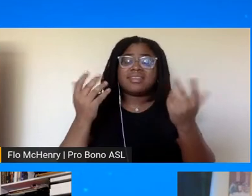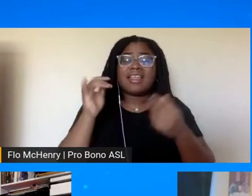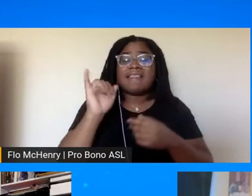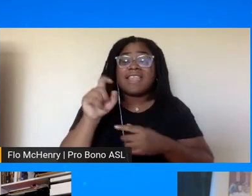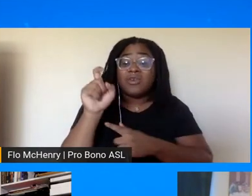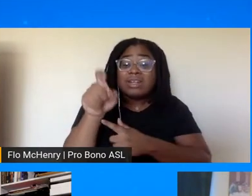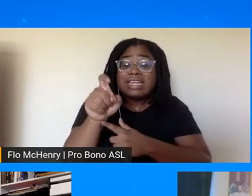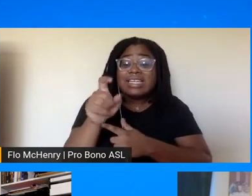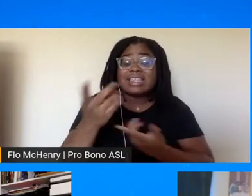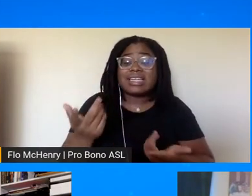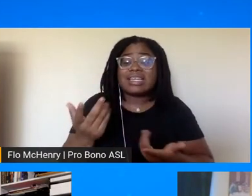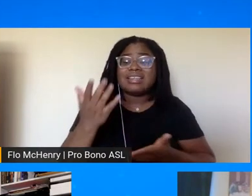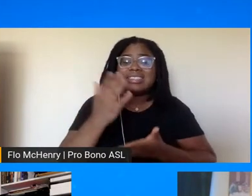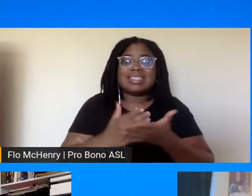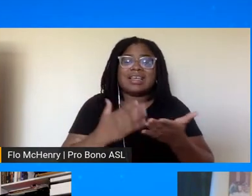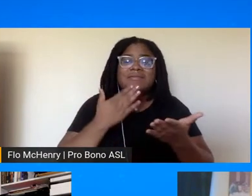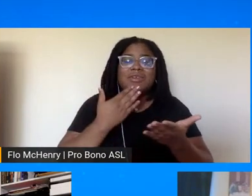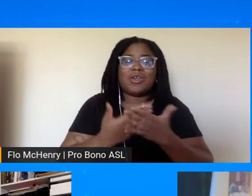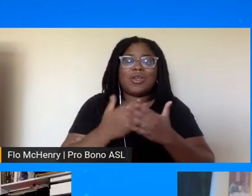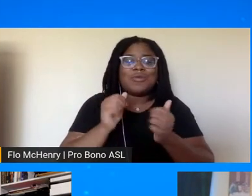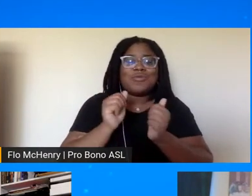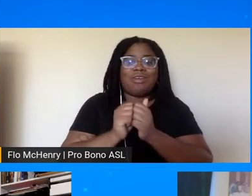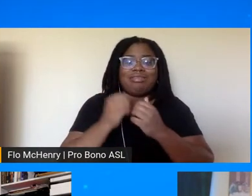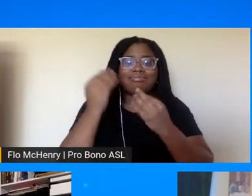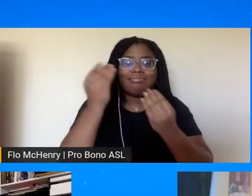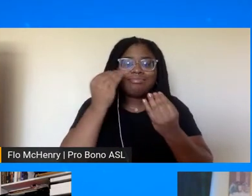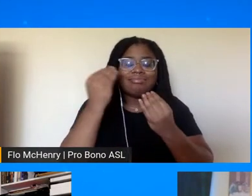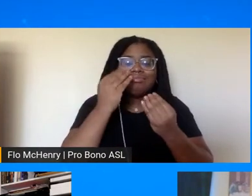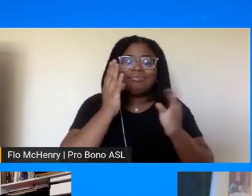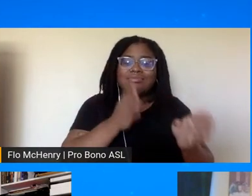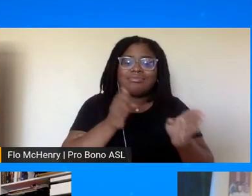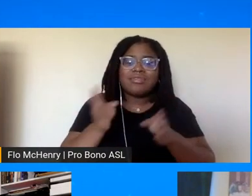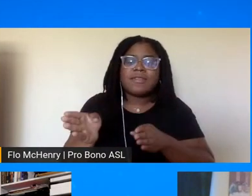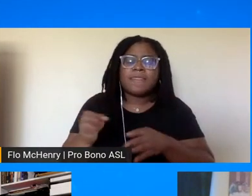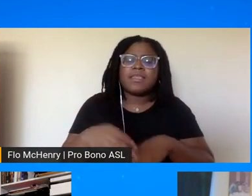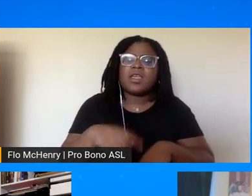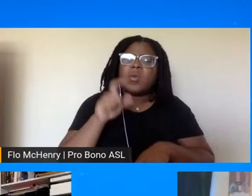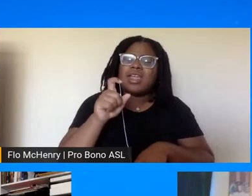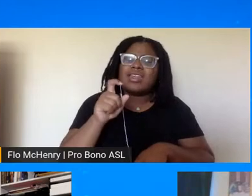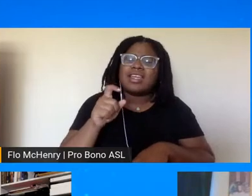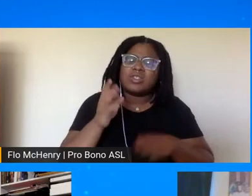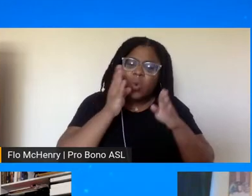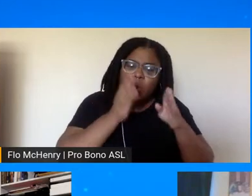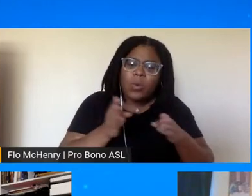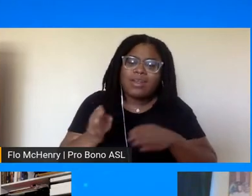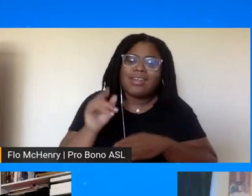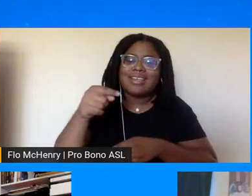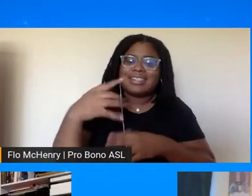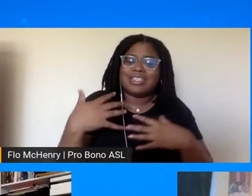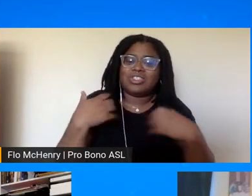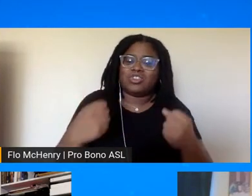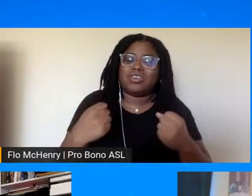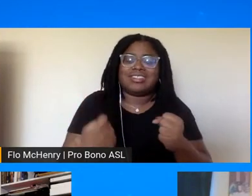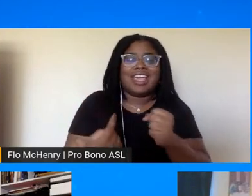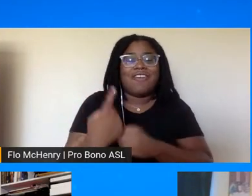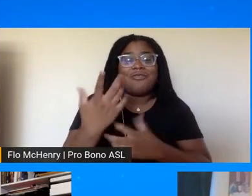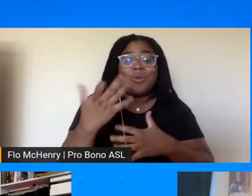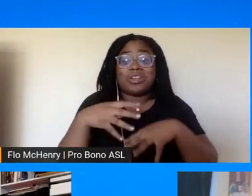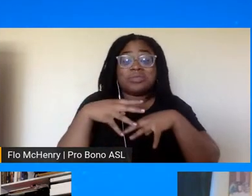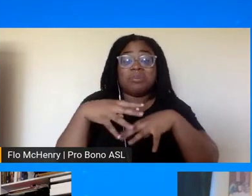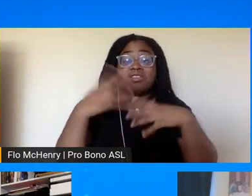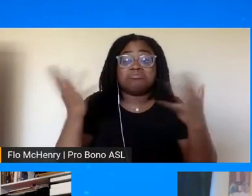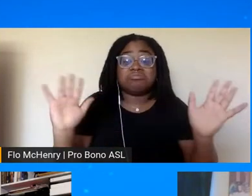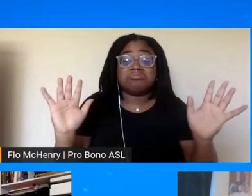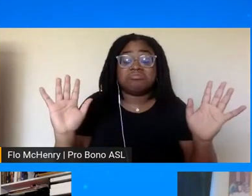needed. some people are great with logistics. We got to organize these strengths. Sometimes we, everybody wants to just march.